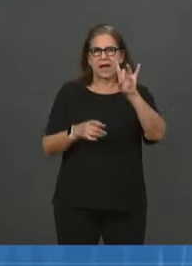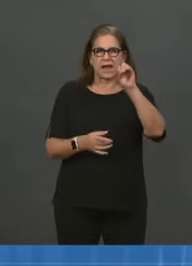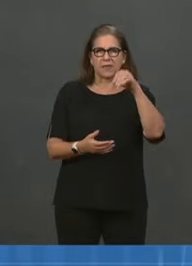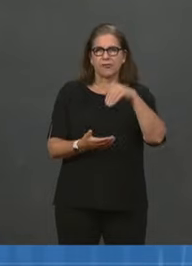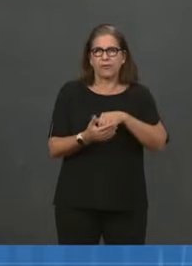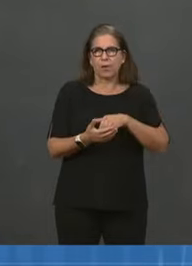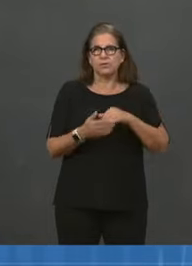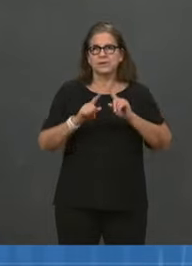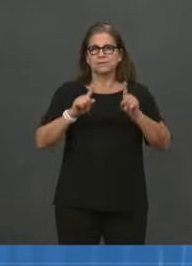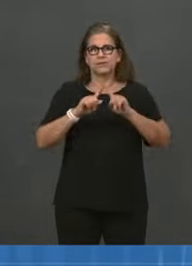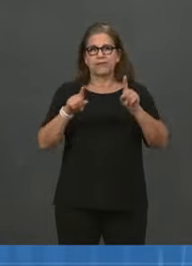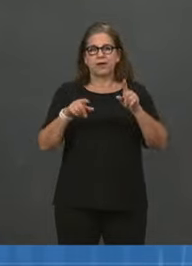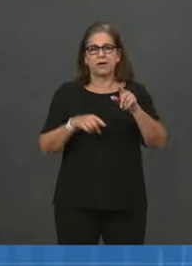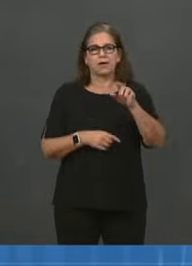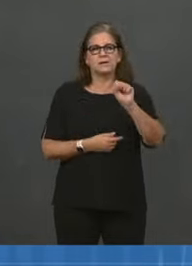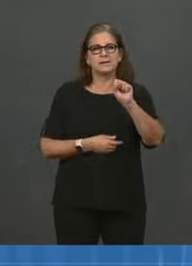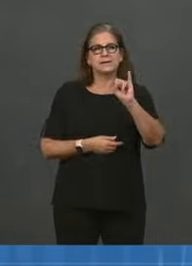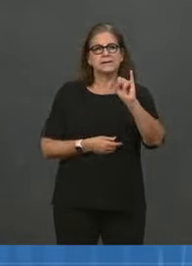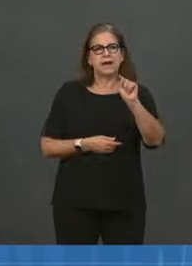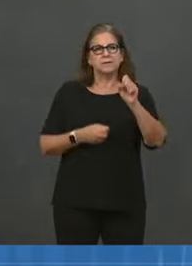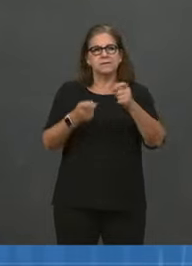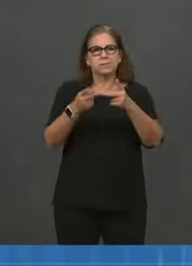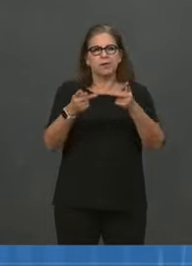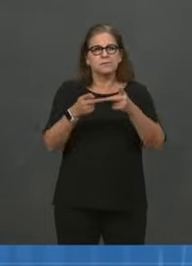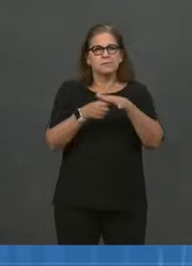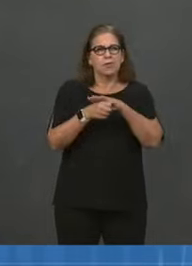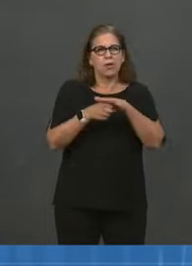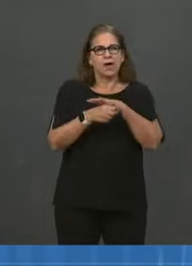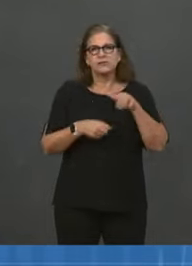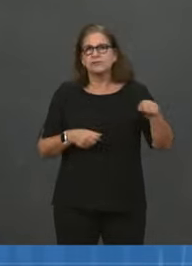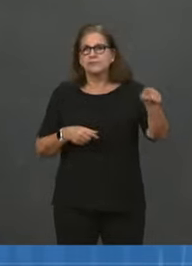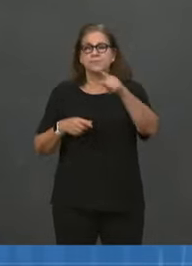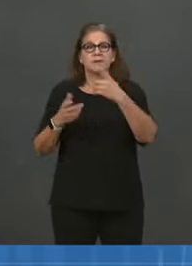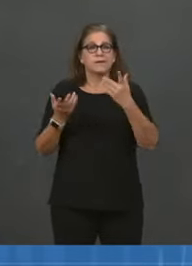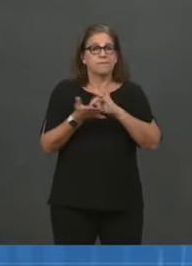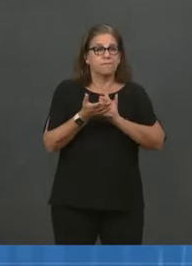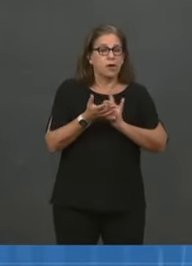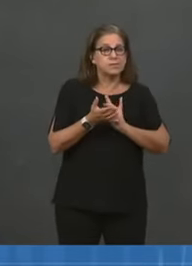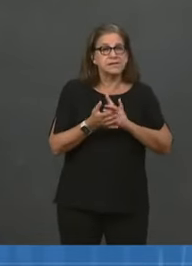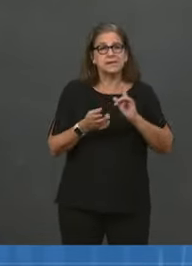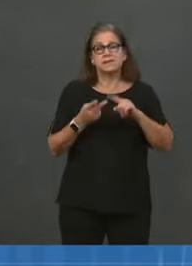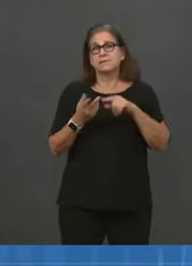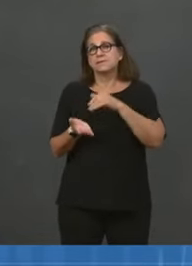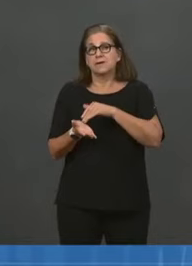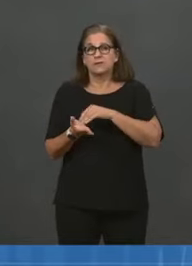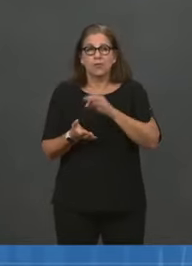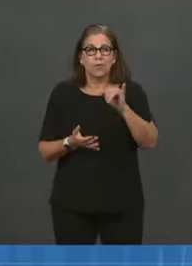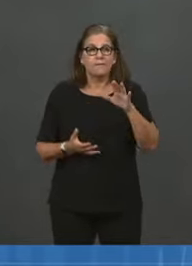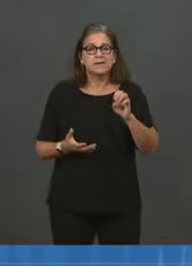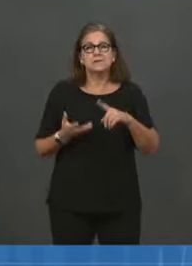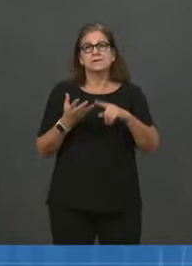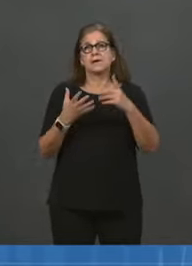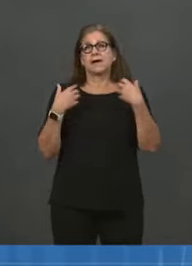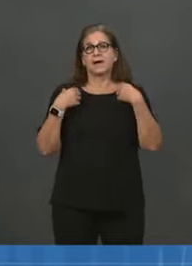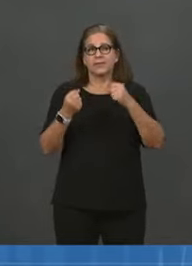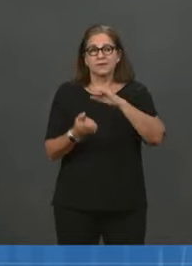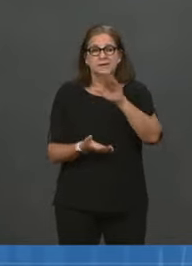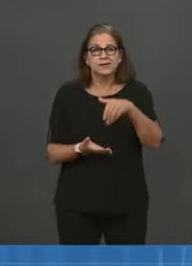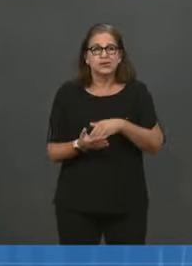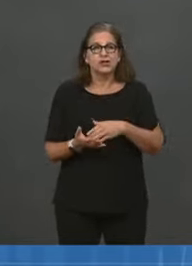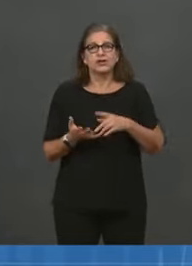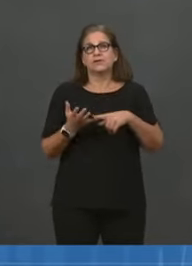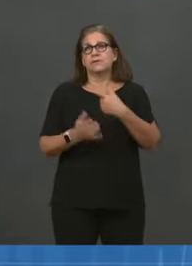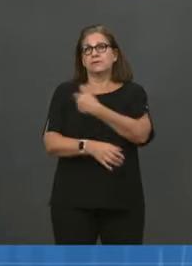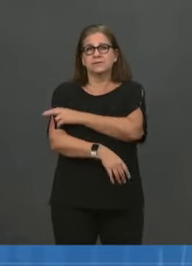as well as thousands of doctors' offices, community health centers, rural health clinics, and community-based vaccination sites.